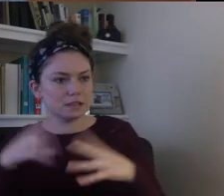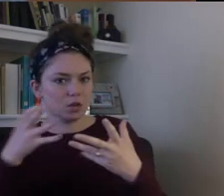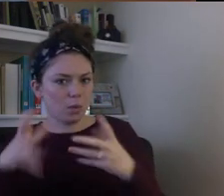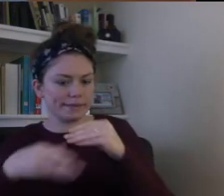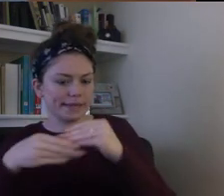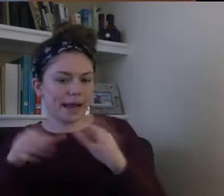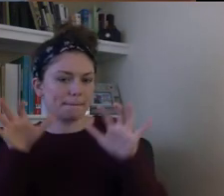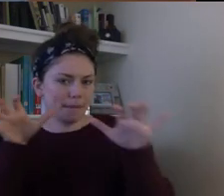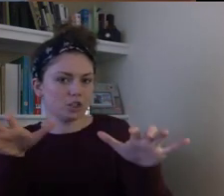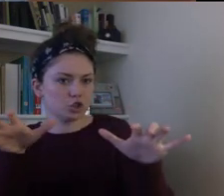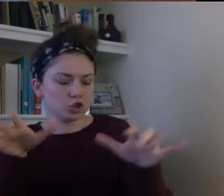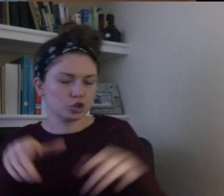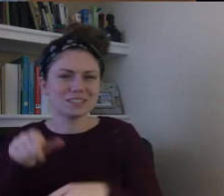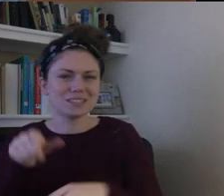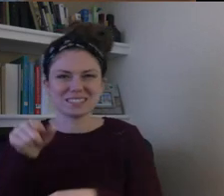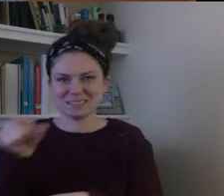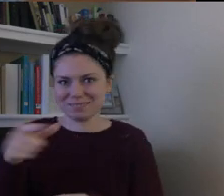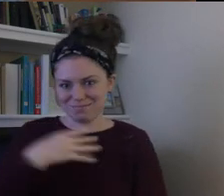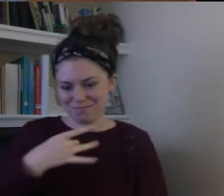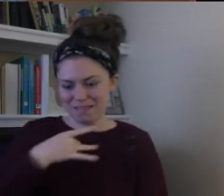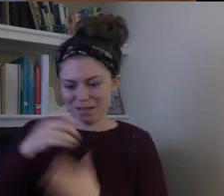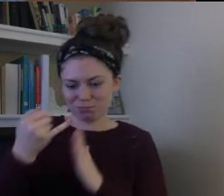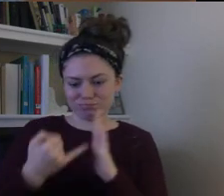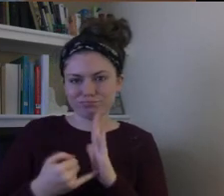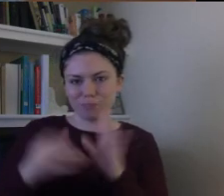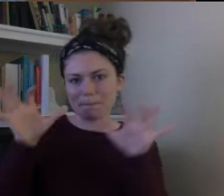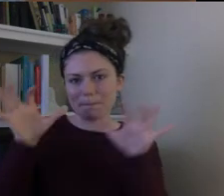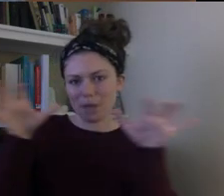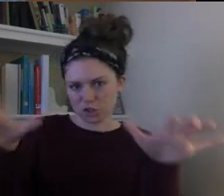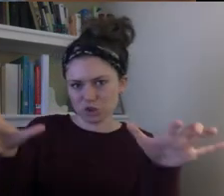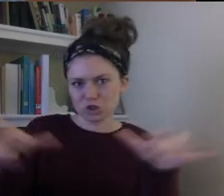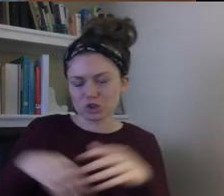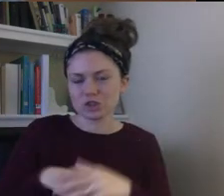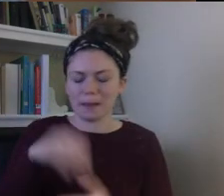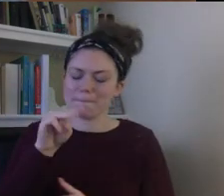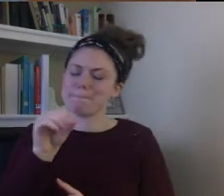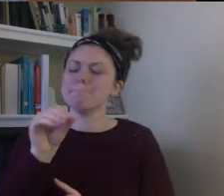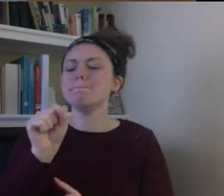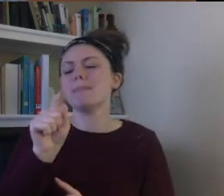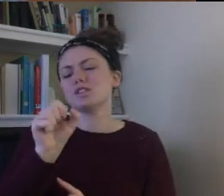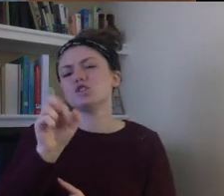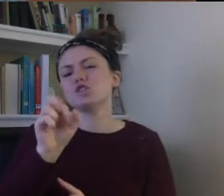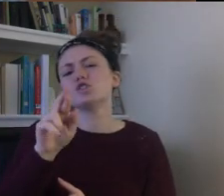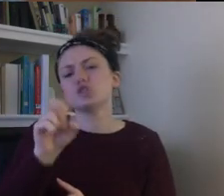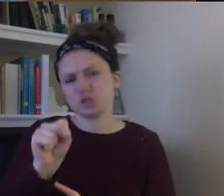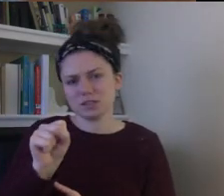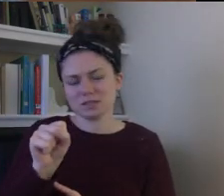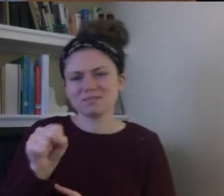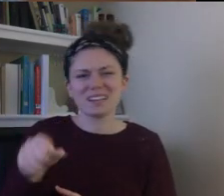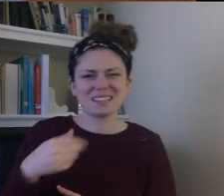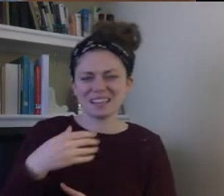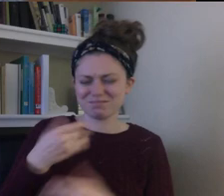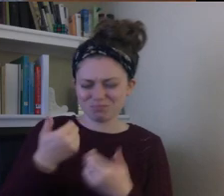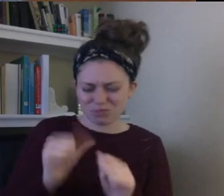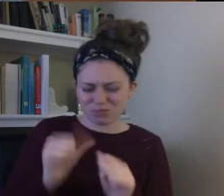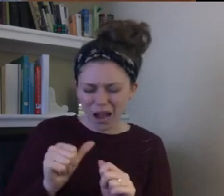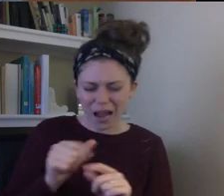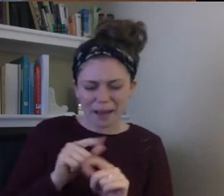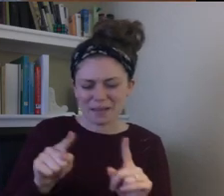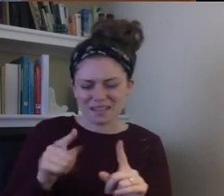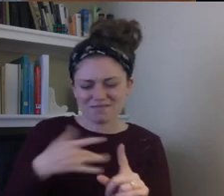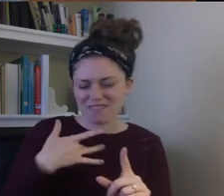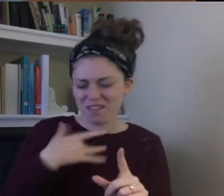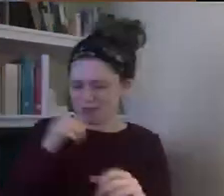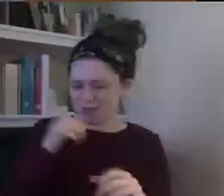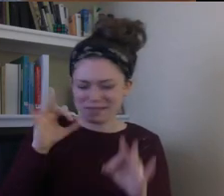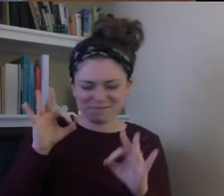great at it. So I tried. I wrote a couple different things. I just, I couldn't get anything that felt right to me, and Colin